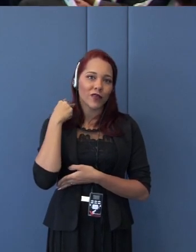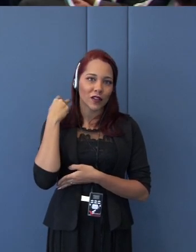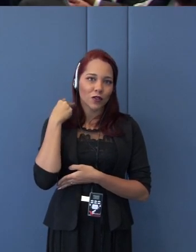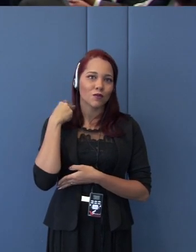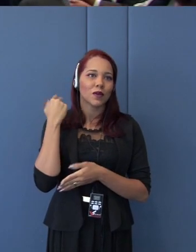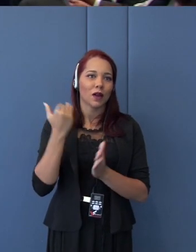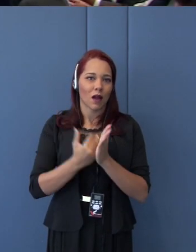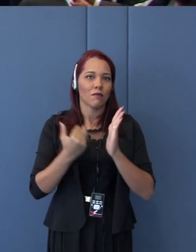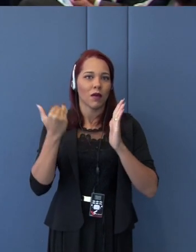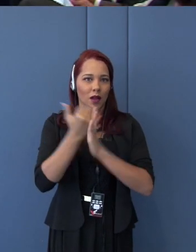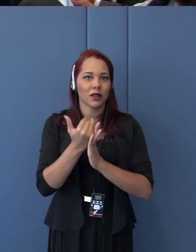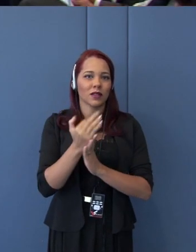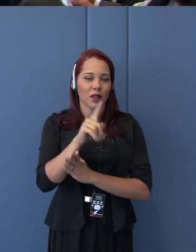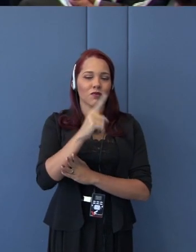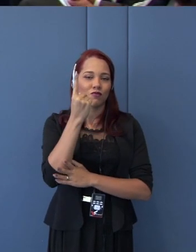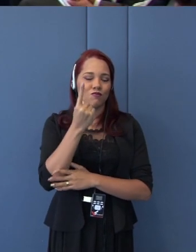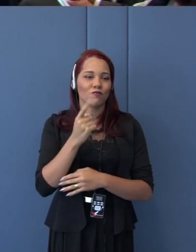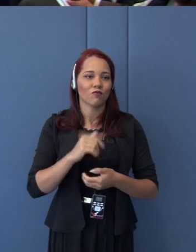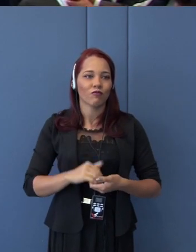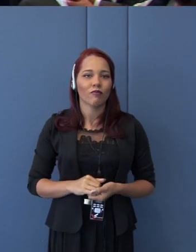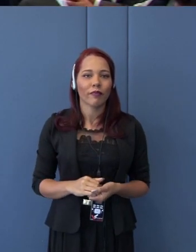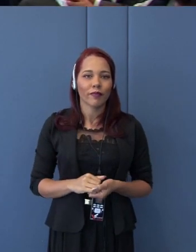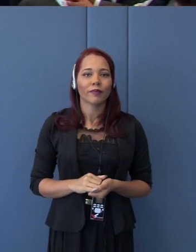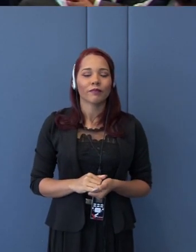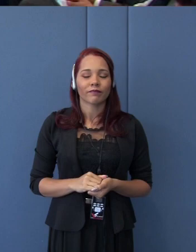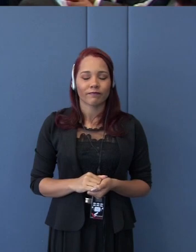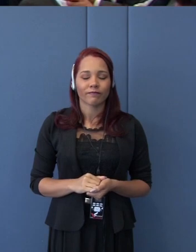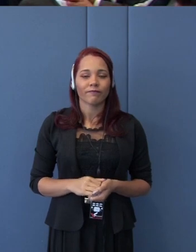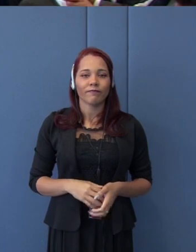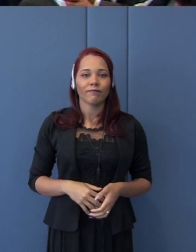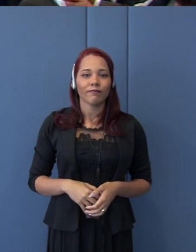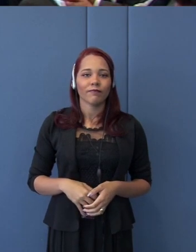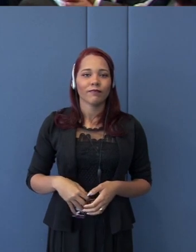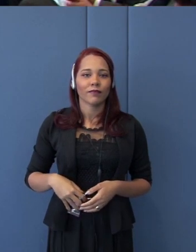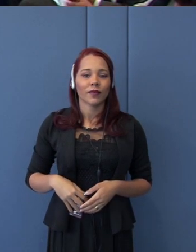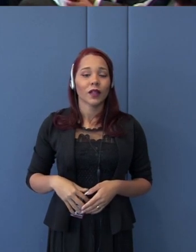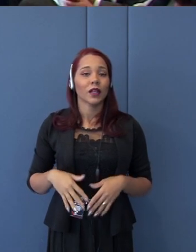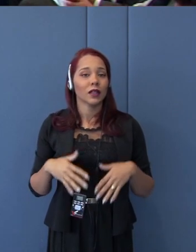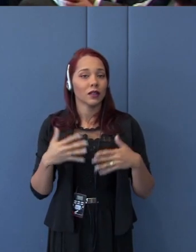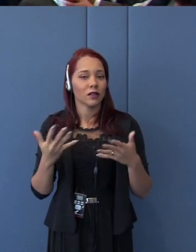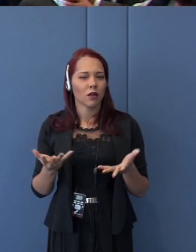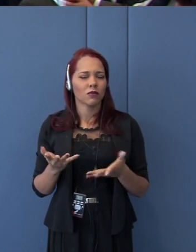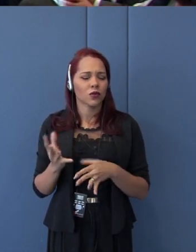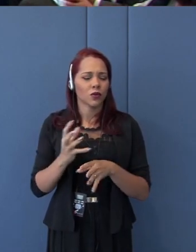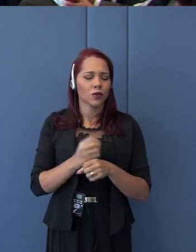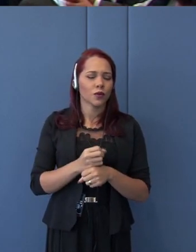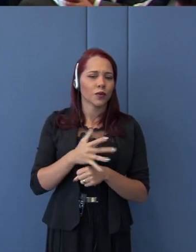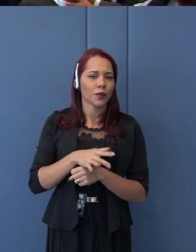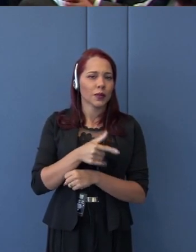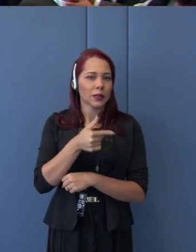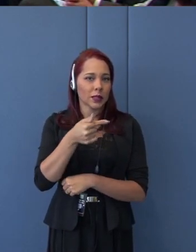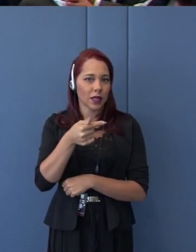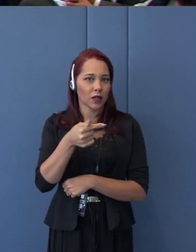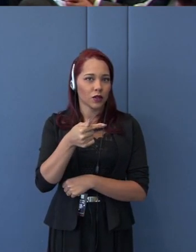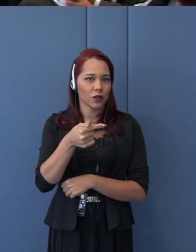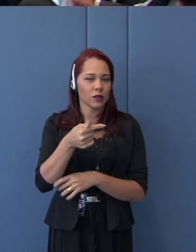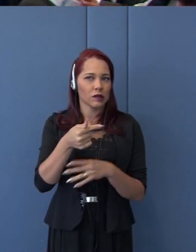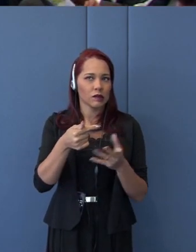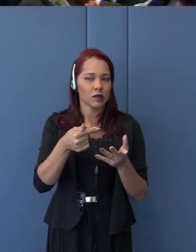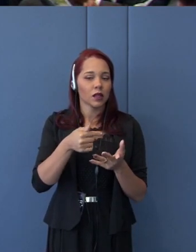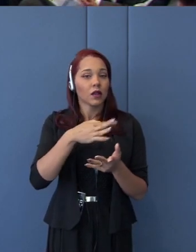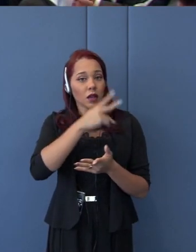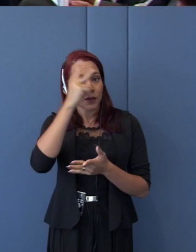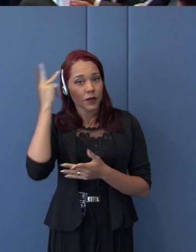seven instead of six by now. So, you see, the people affected or